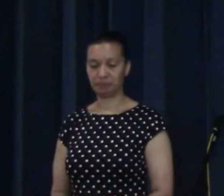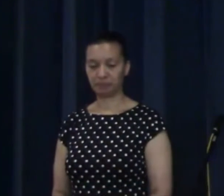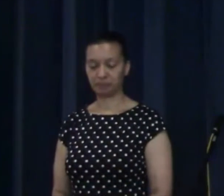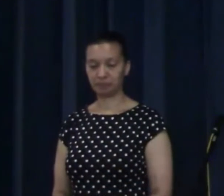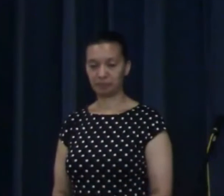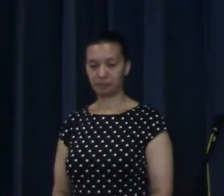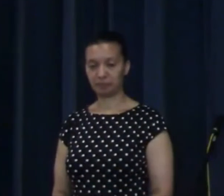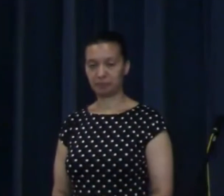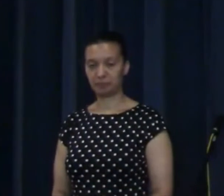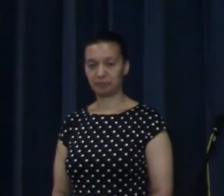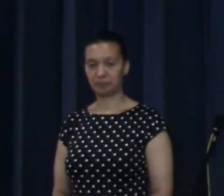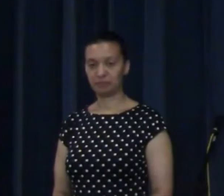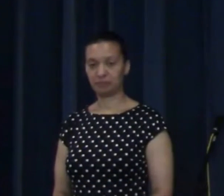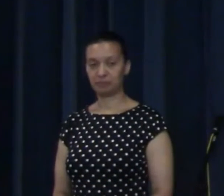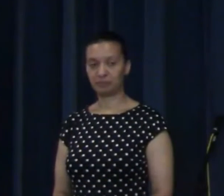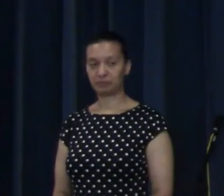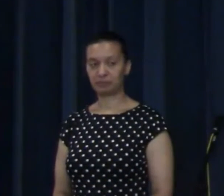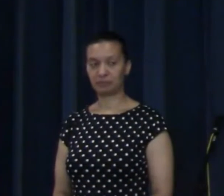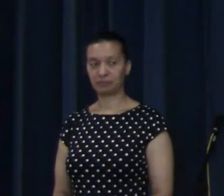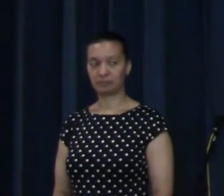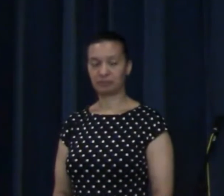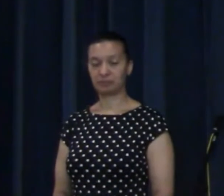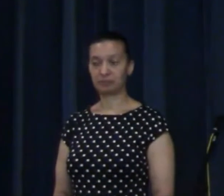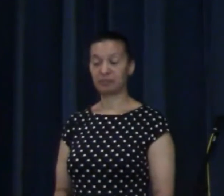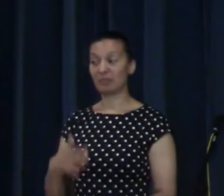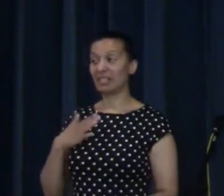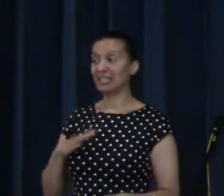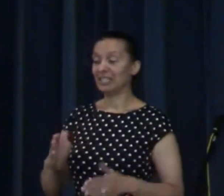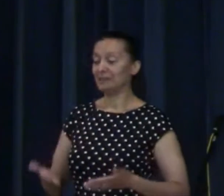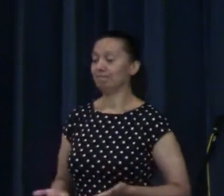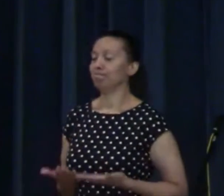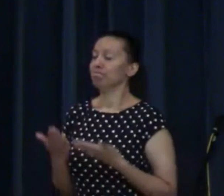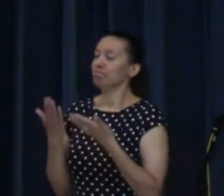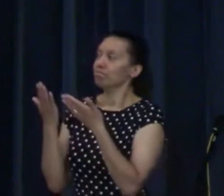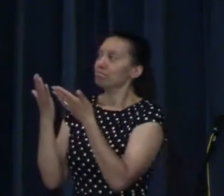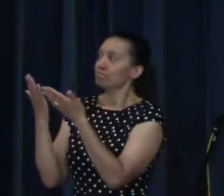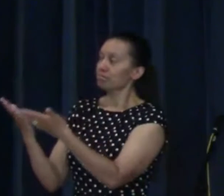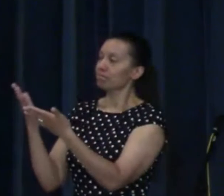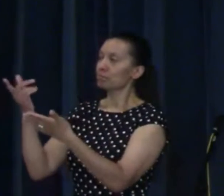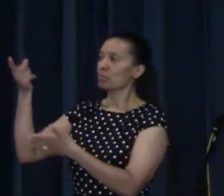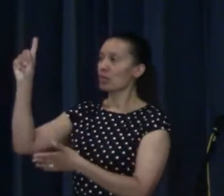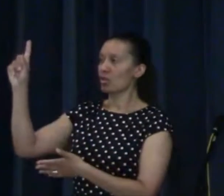That you need to give your life to God.